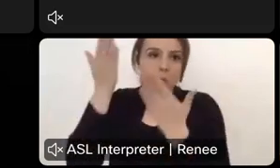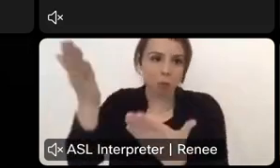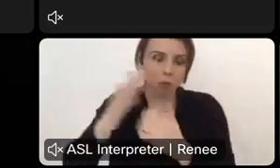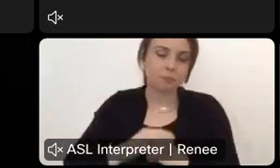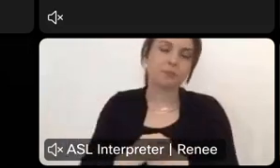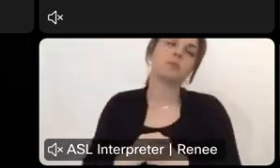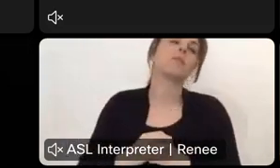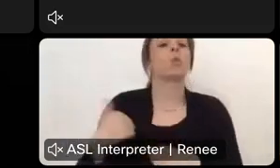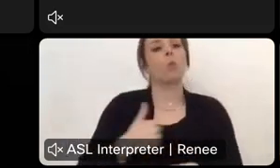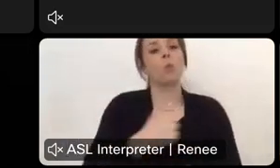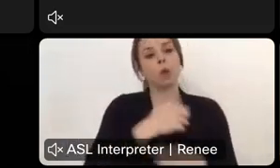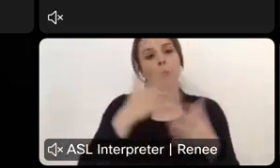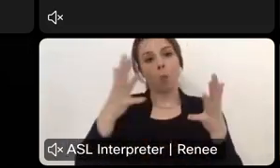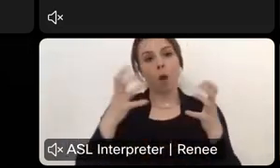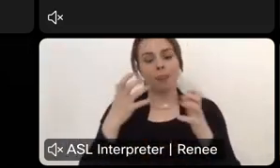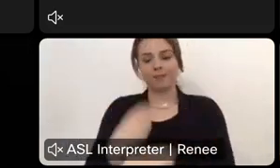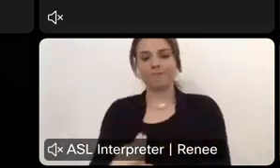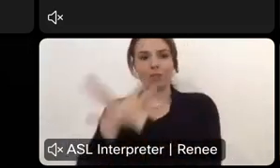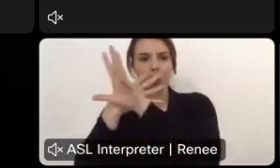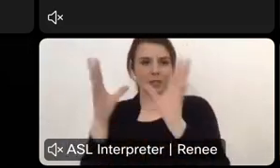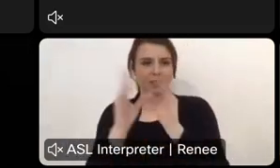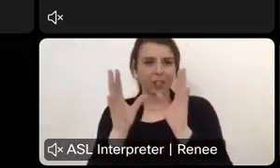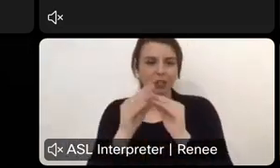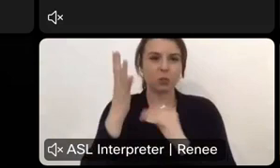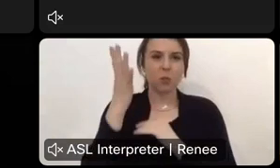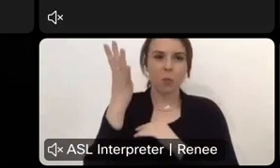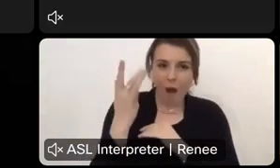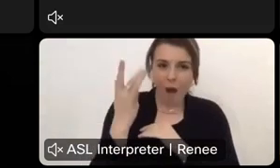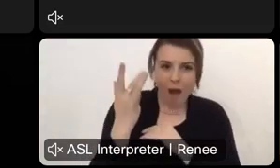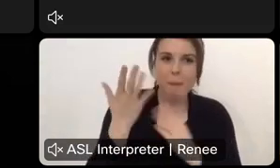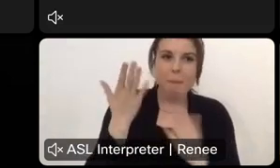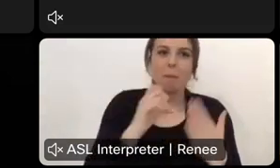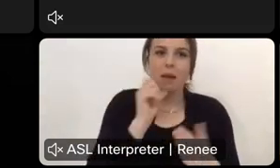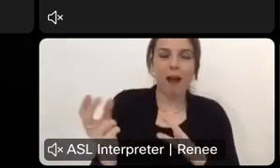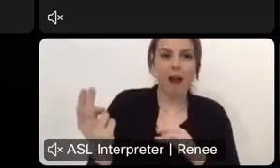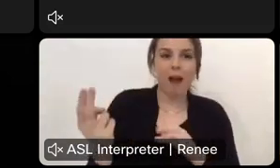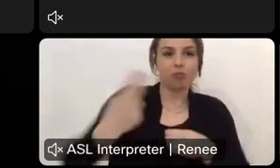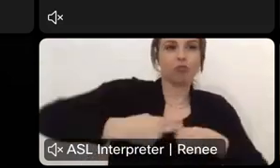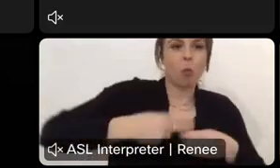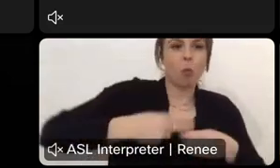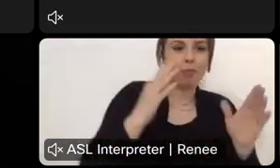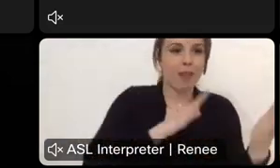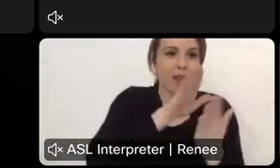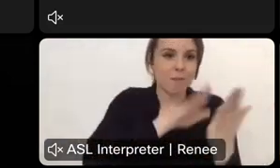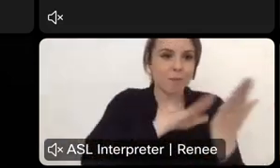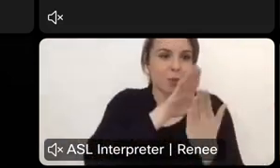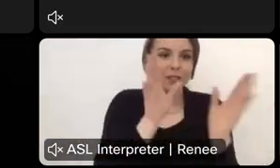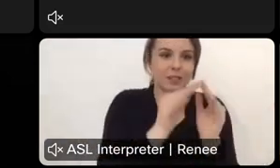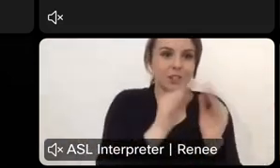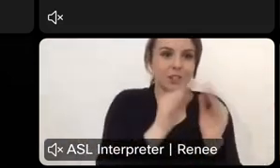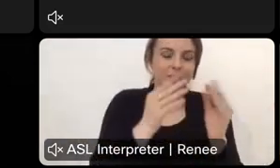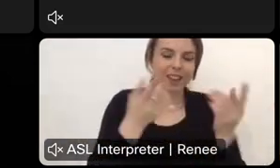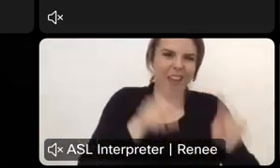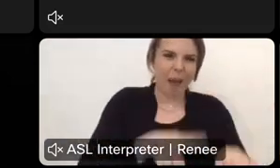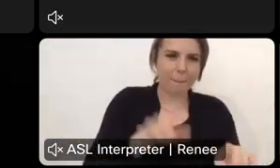us to be able to provide this virtual session, especially for those of you who might not have been able to attend the in person sessions that are occurring throughout the state